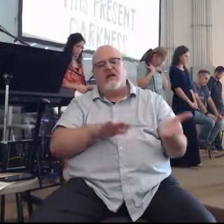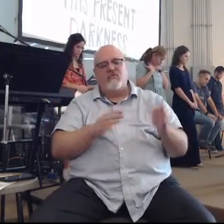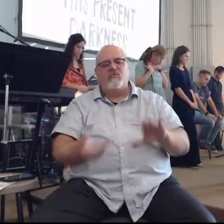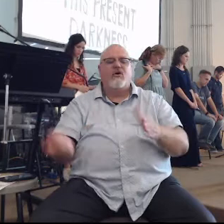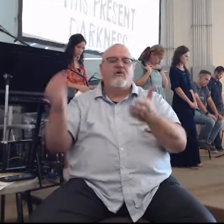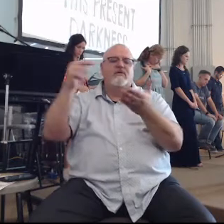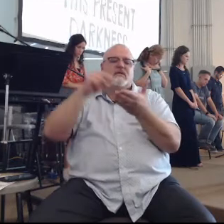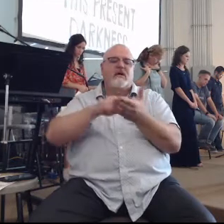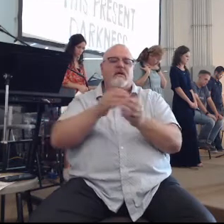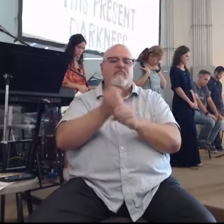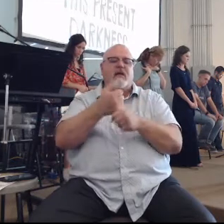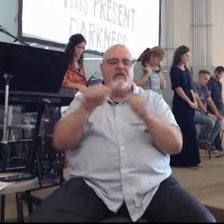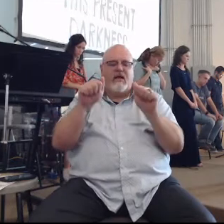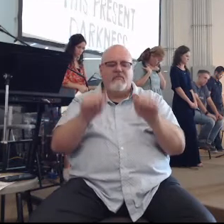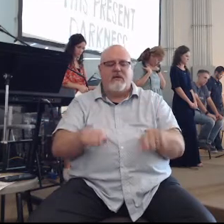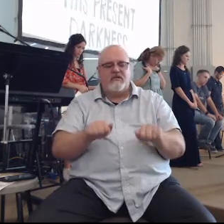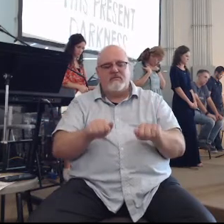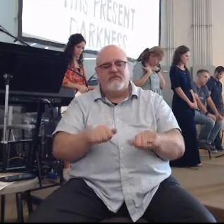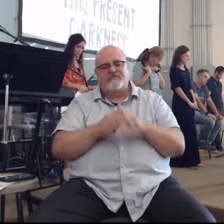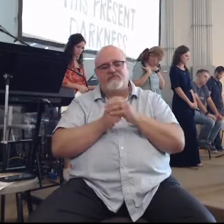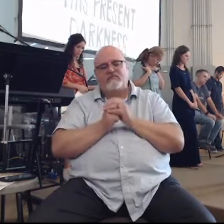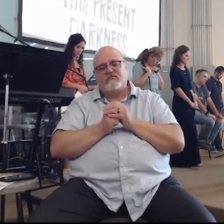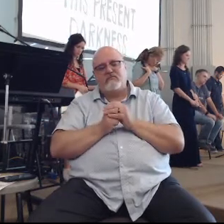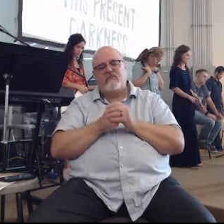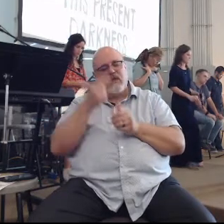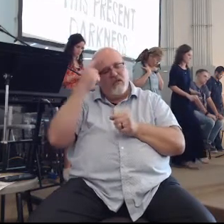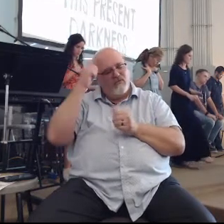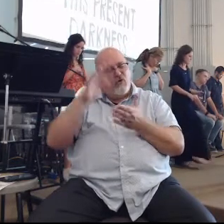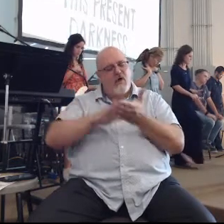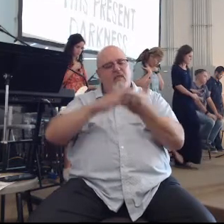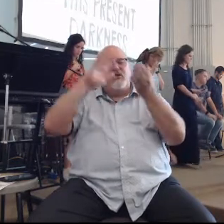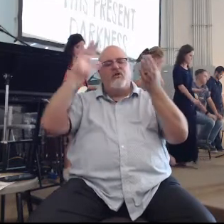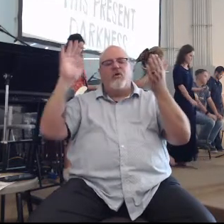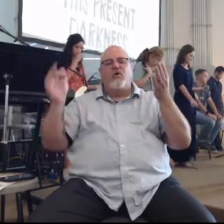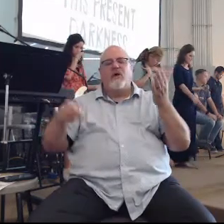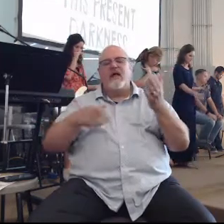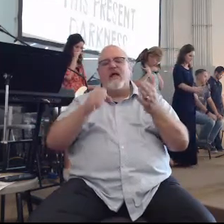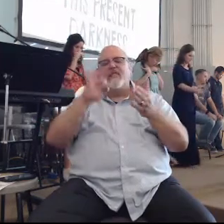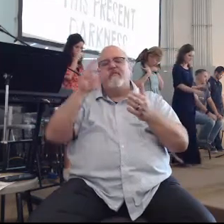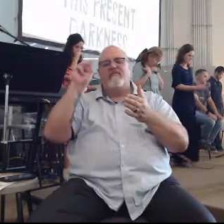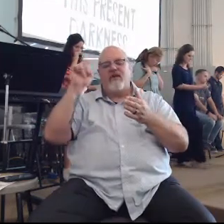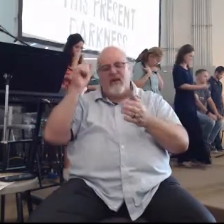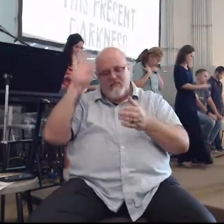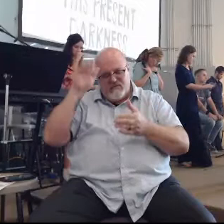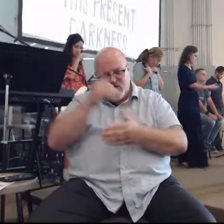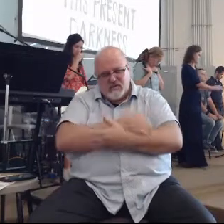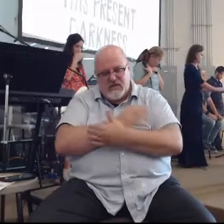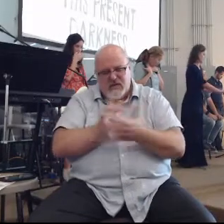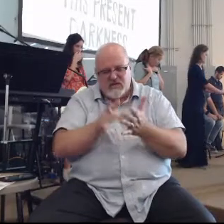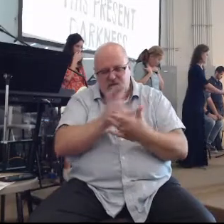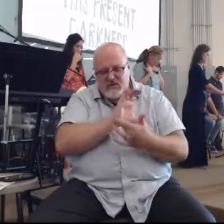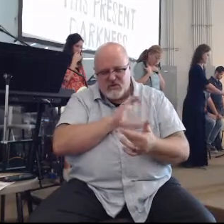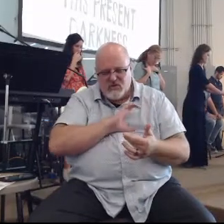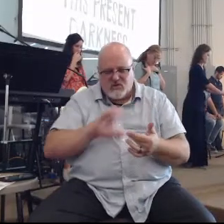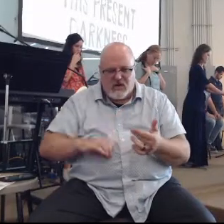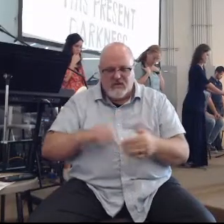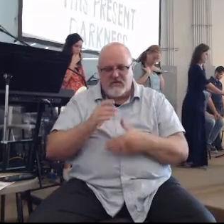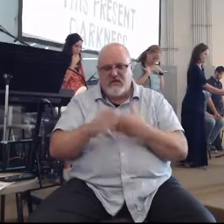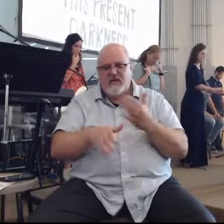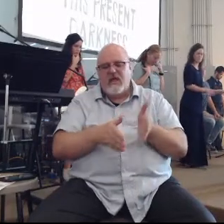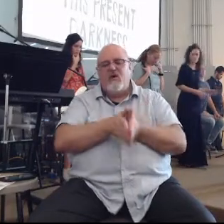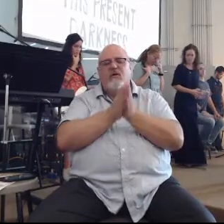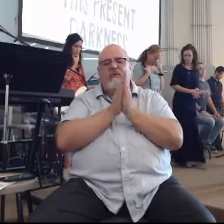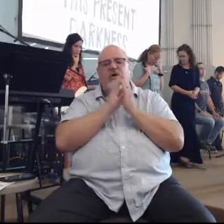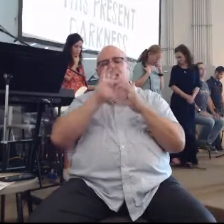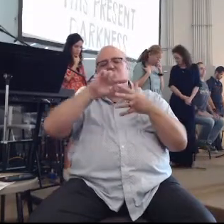to make that possible. It is for the glory and the fame of the name of your Son, Jesus Christ, that we